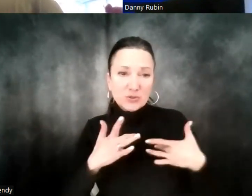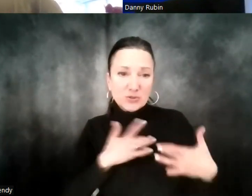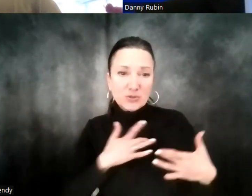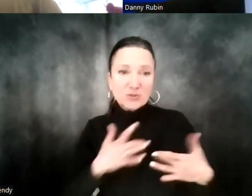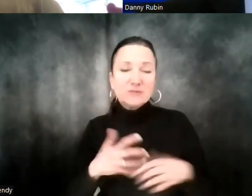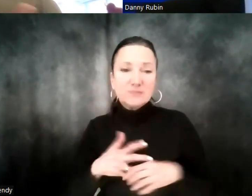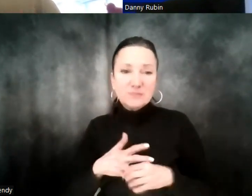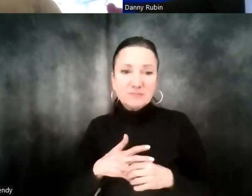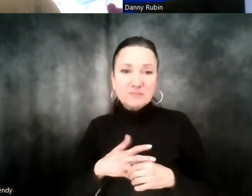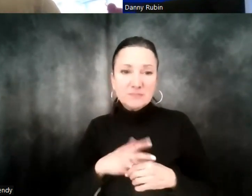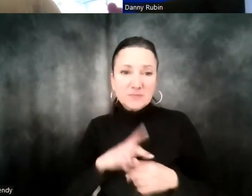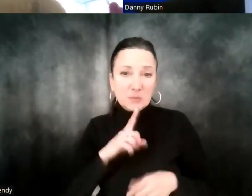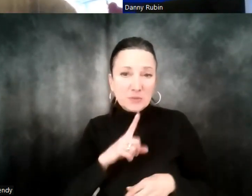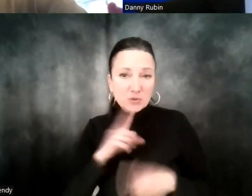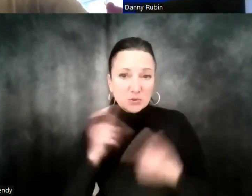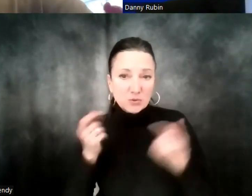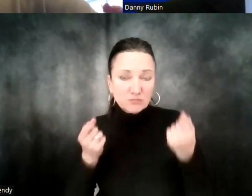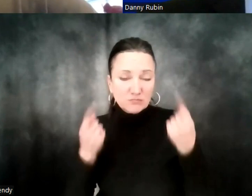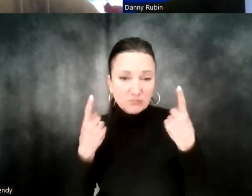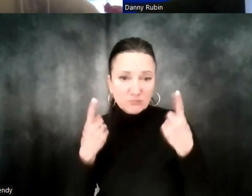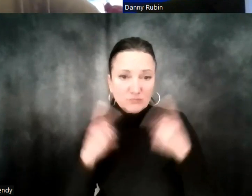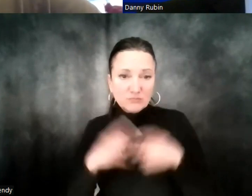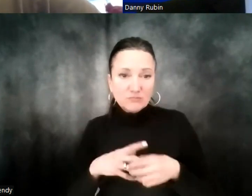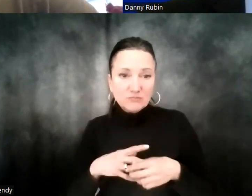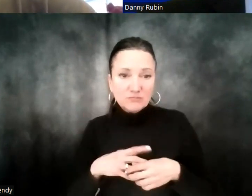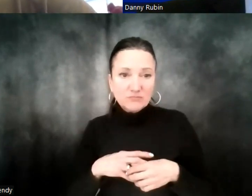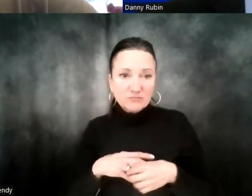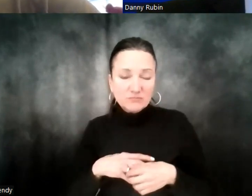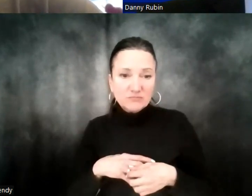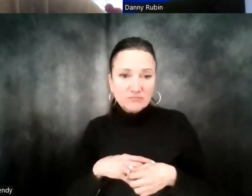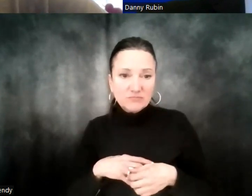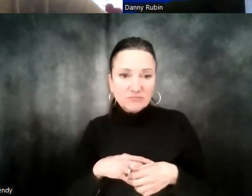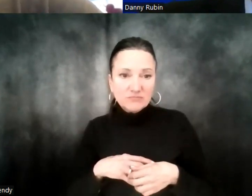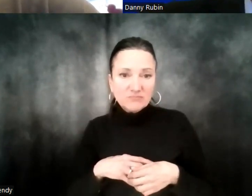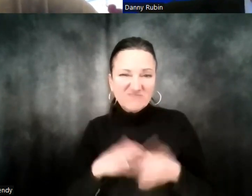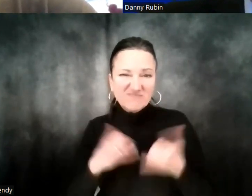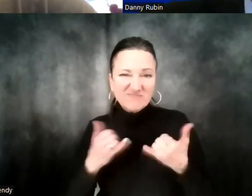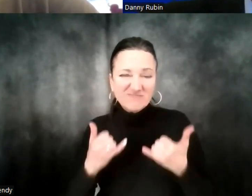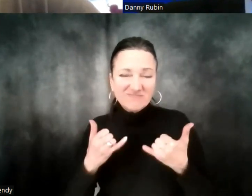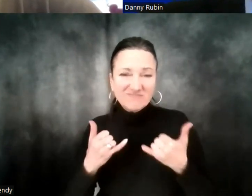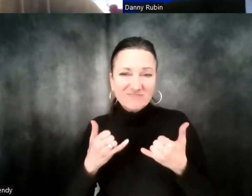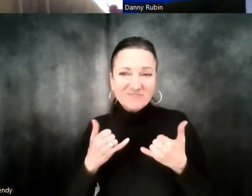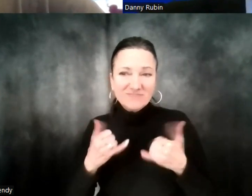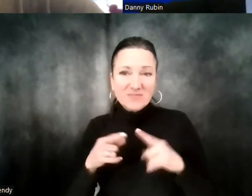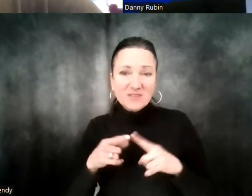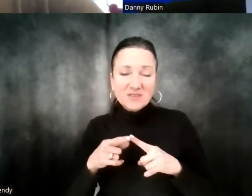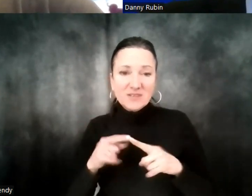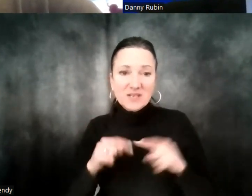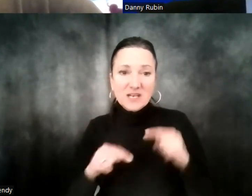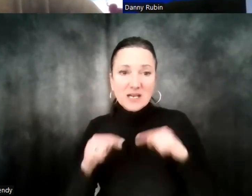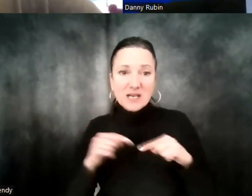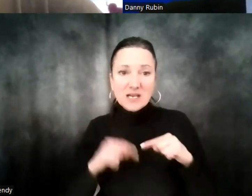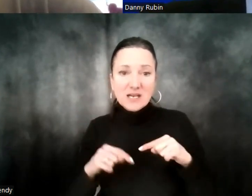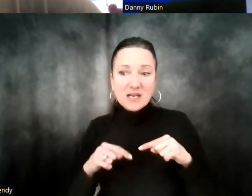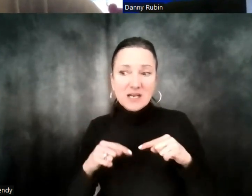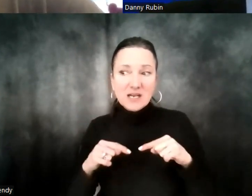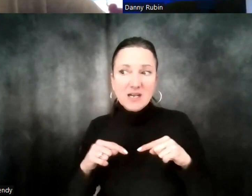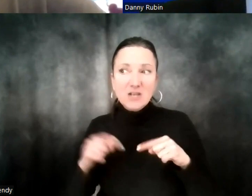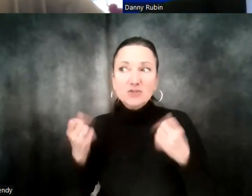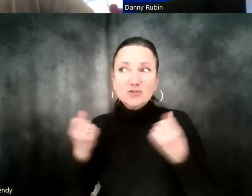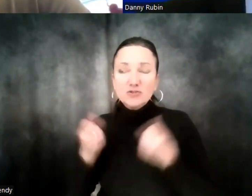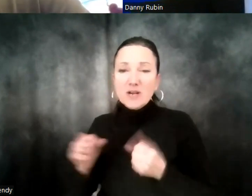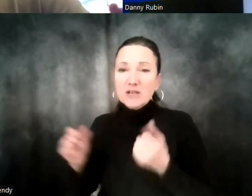resources, and make sure they understand them all. So it really, the biggest thing that I would say is coming to a client from a place of empathy,